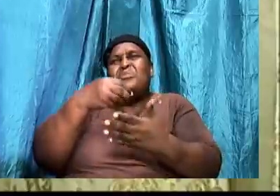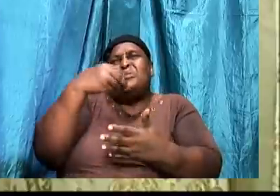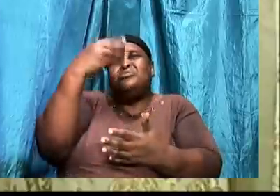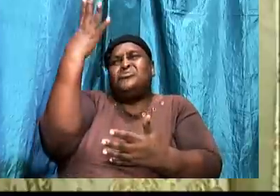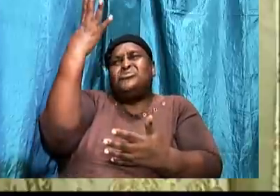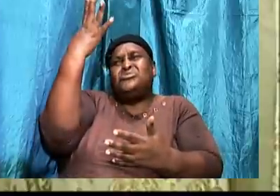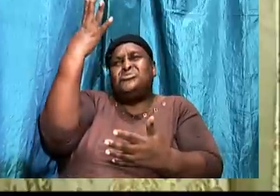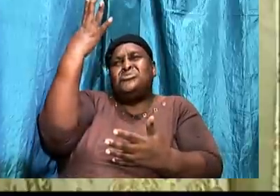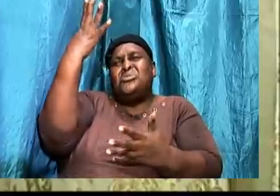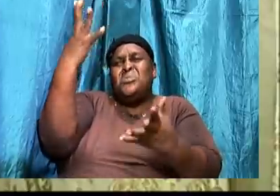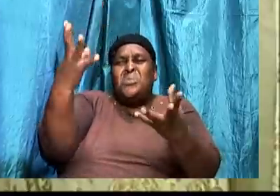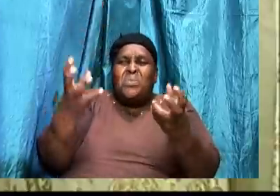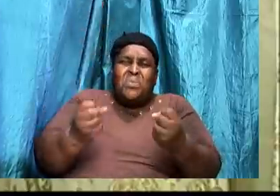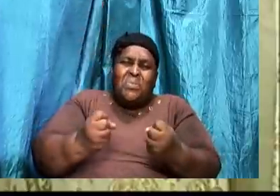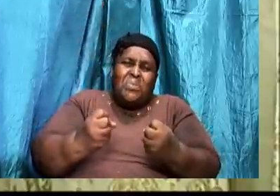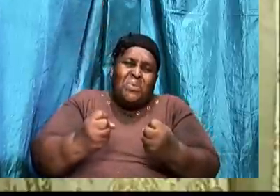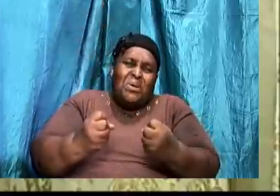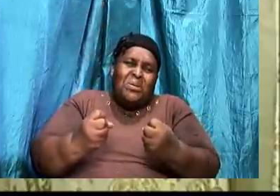To be at the helm.